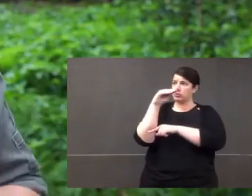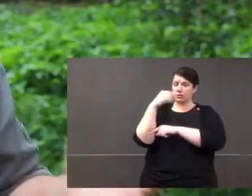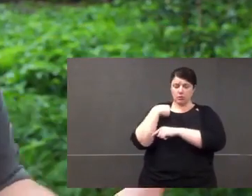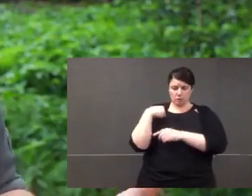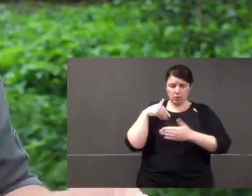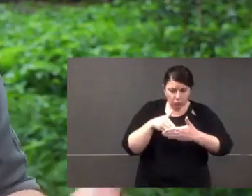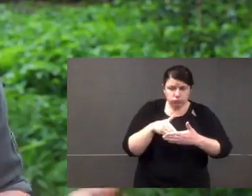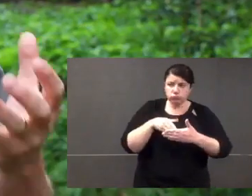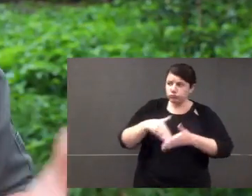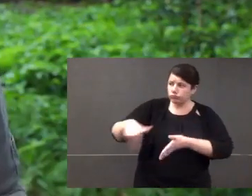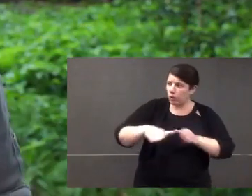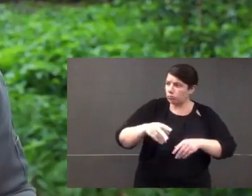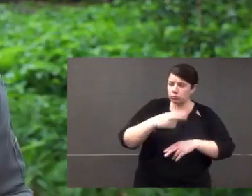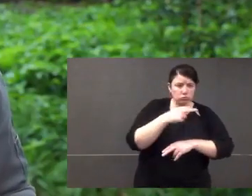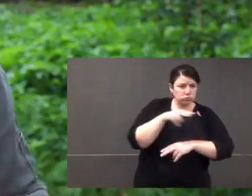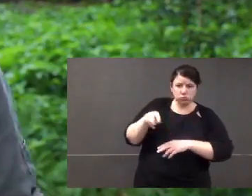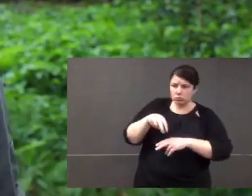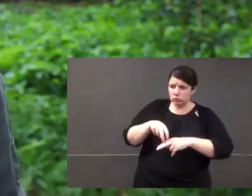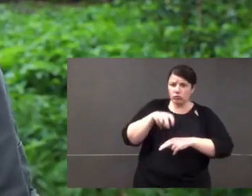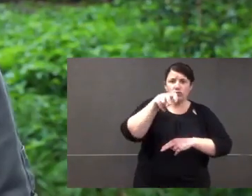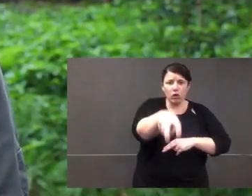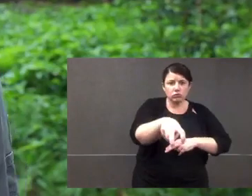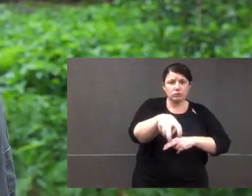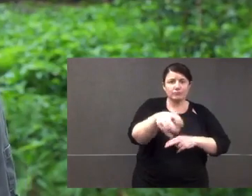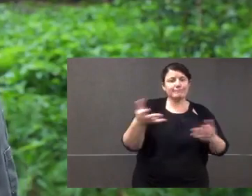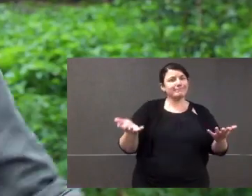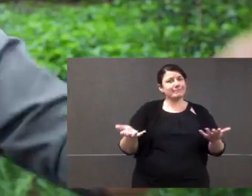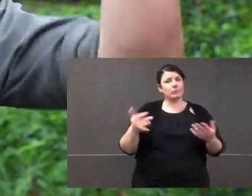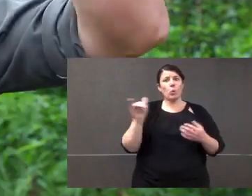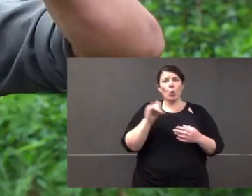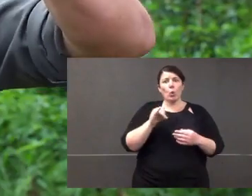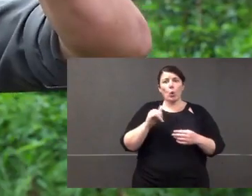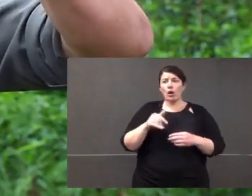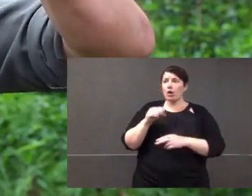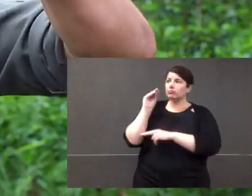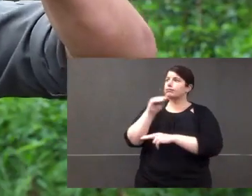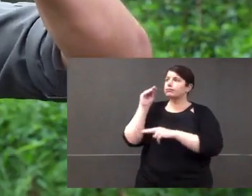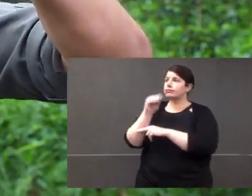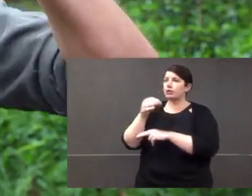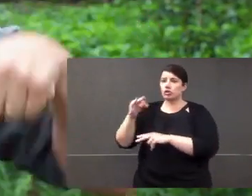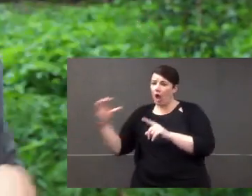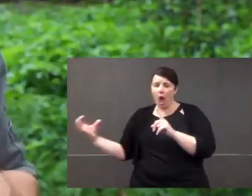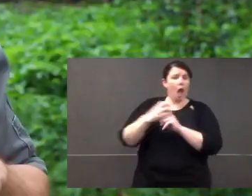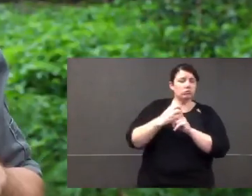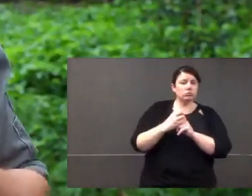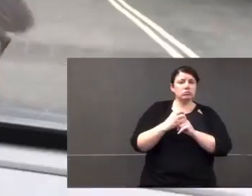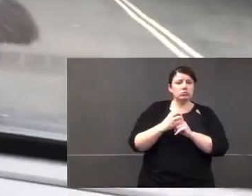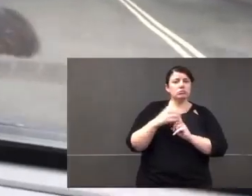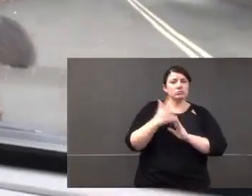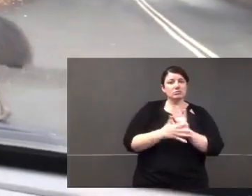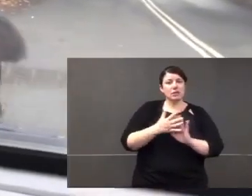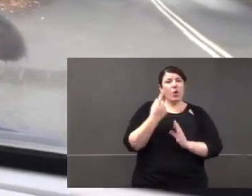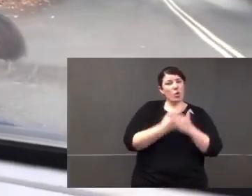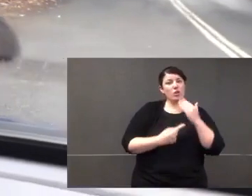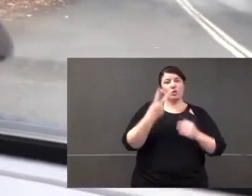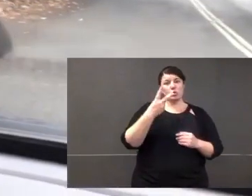and what do you think that means for a cassowary that has to get from one forest to the other? They have to cross a road or they